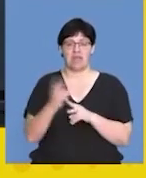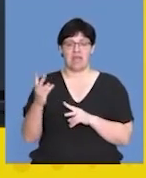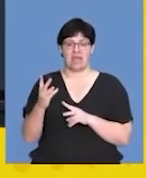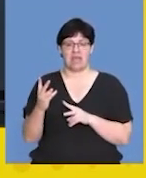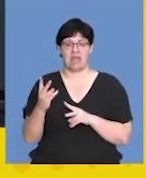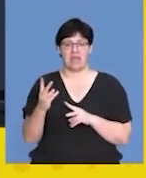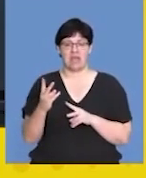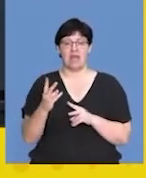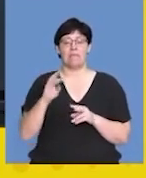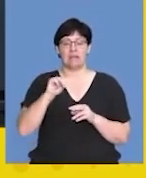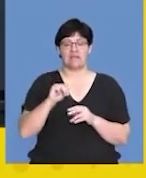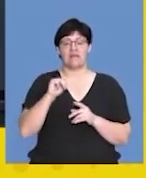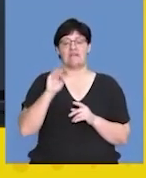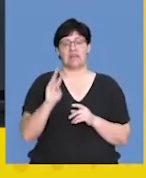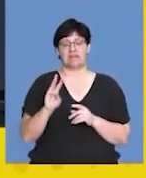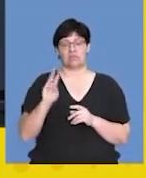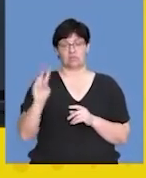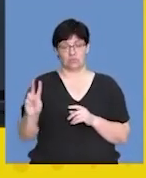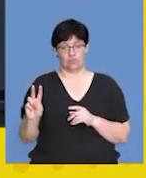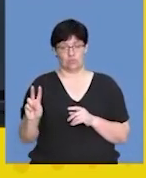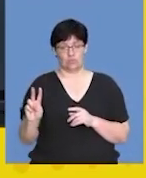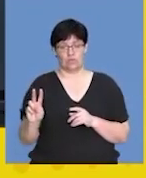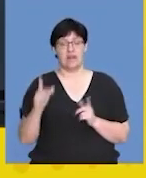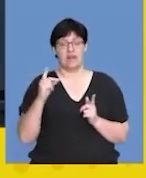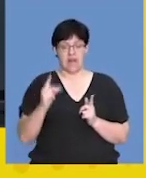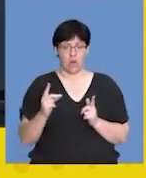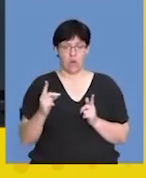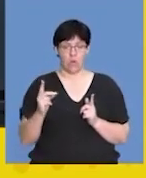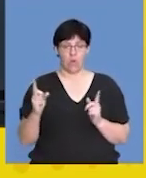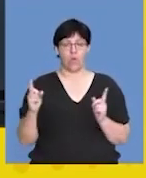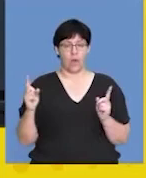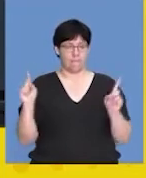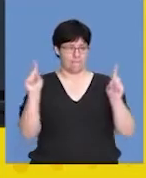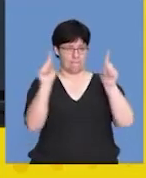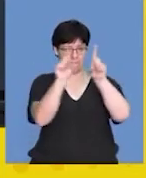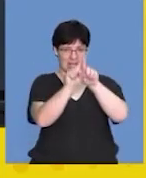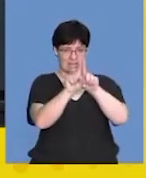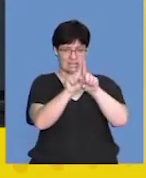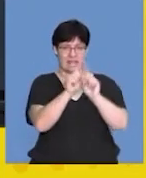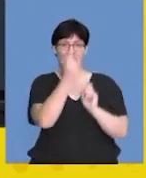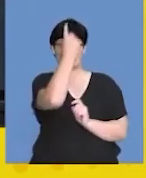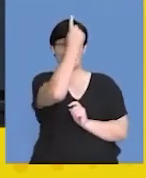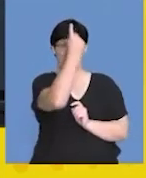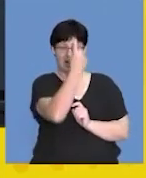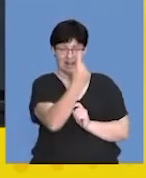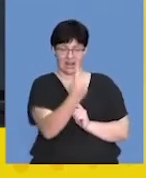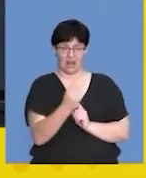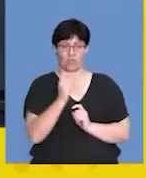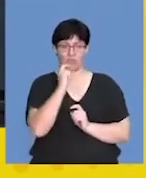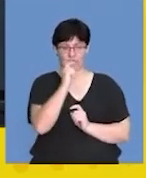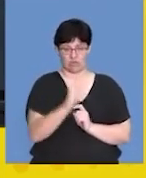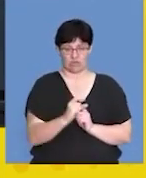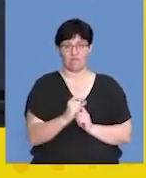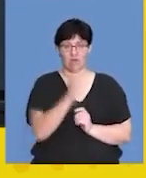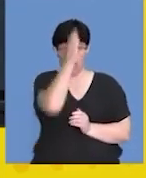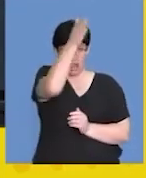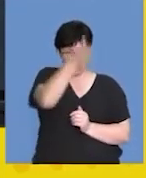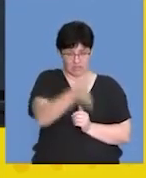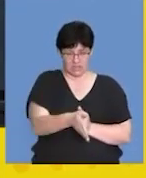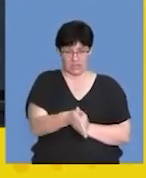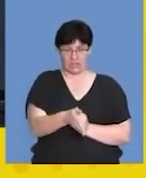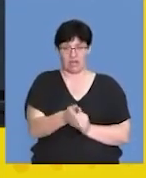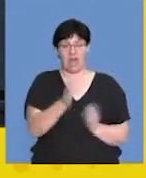metaphase 2. And in metaphase 2, the chromosomes would have met now as single chromosomes along the equator,